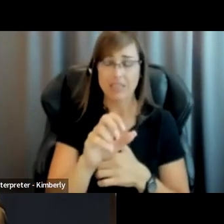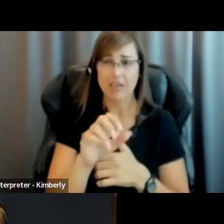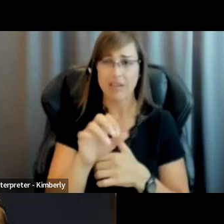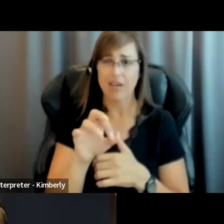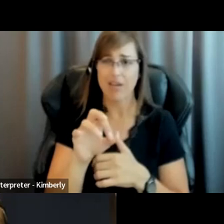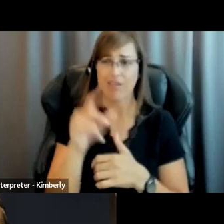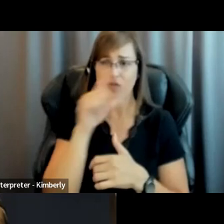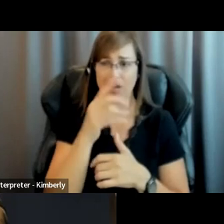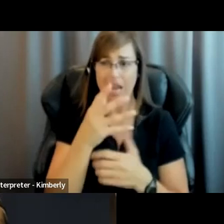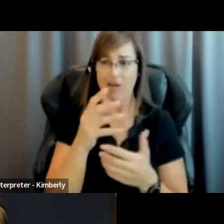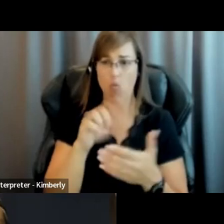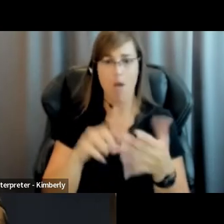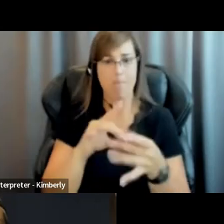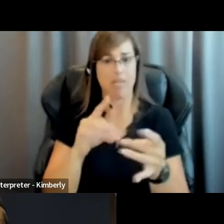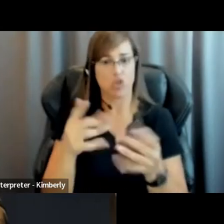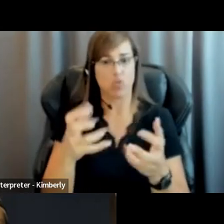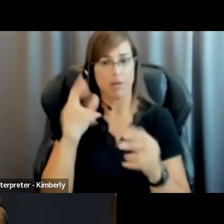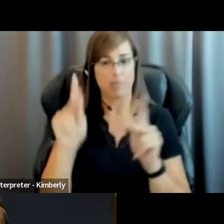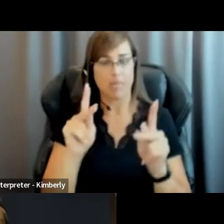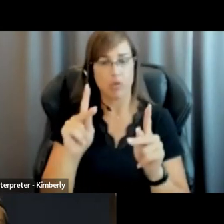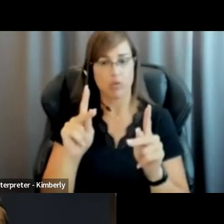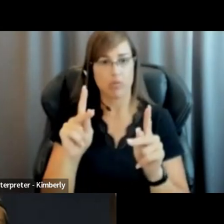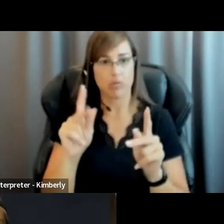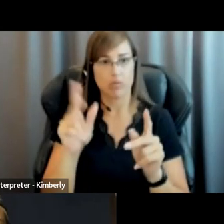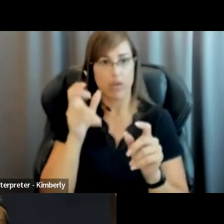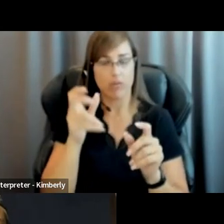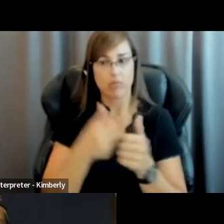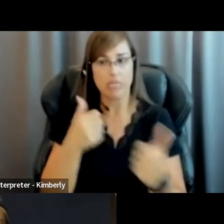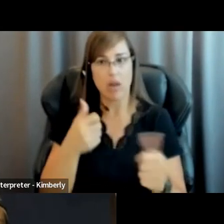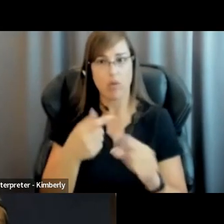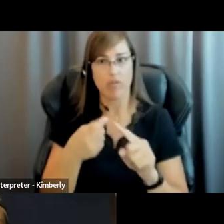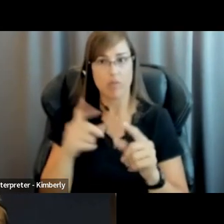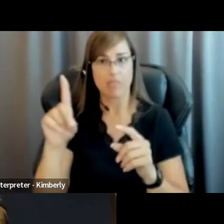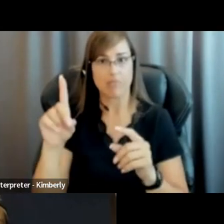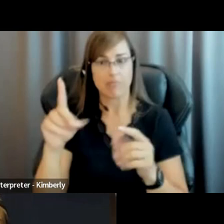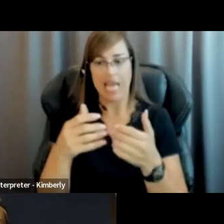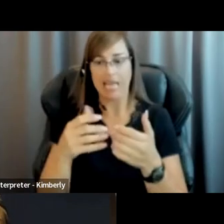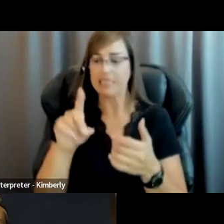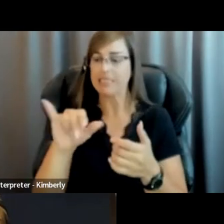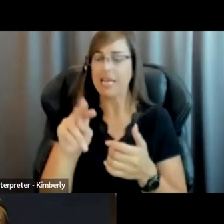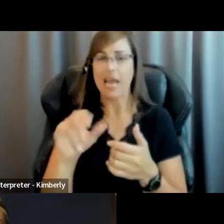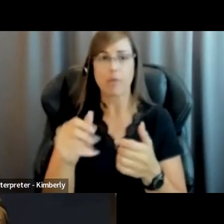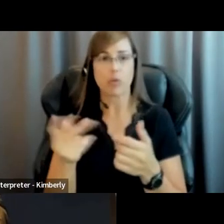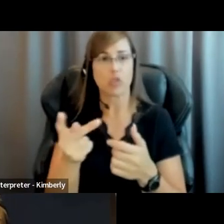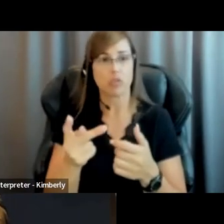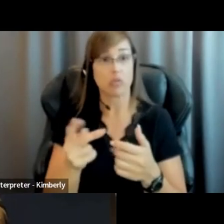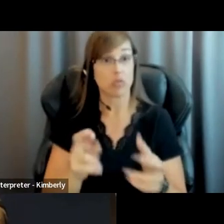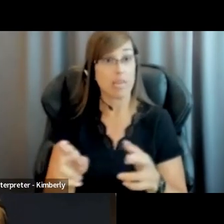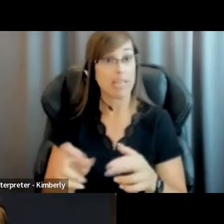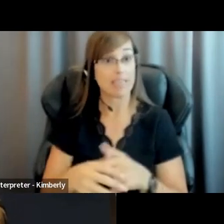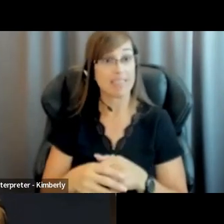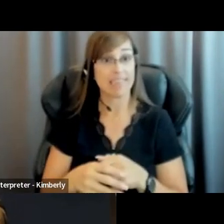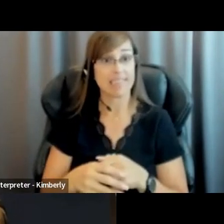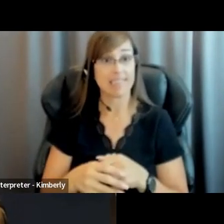what message would you want people here to take away from the dynamic between the two? Thank you for that question,